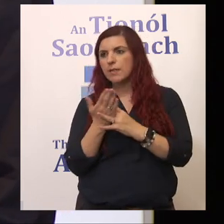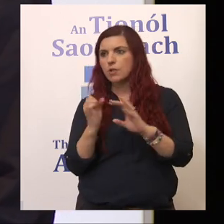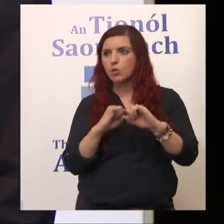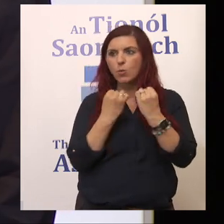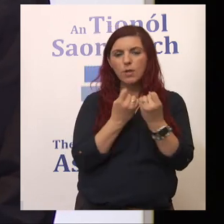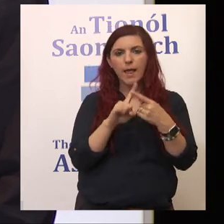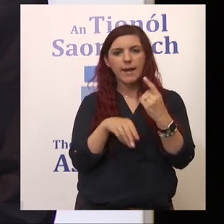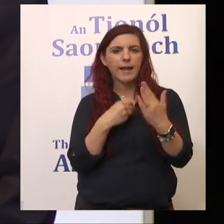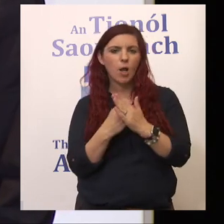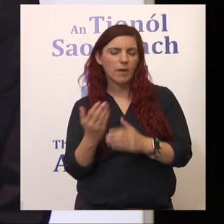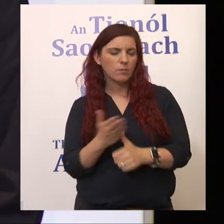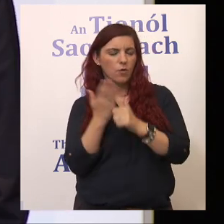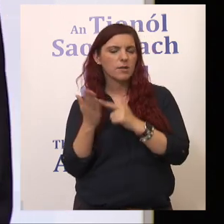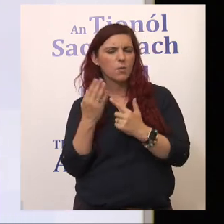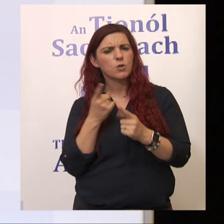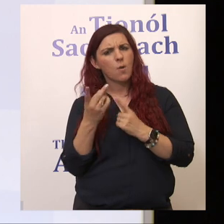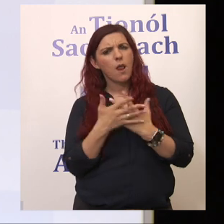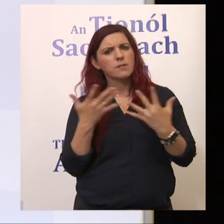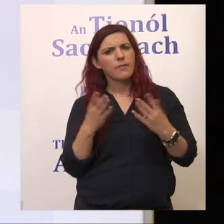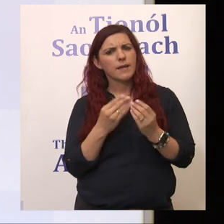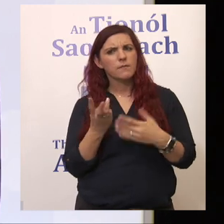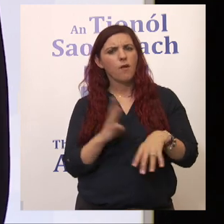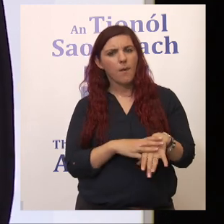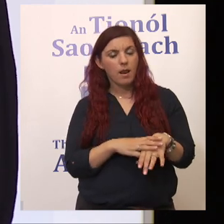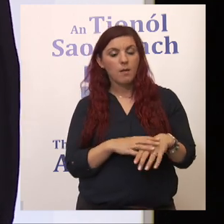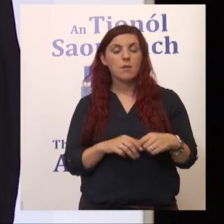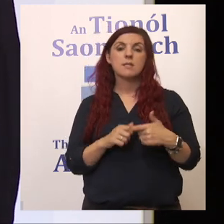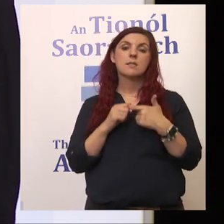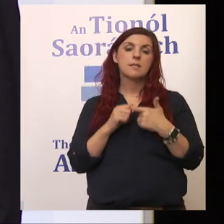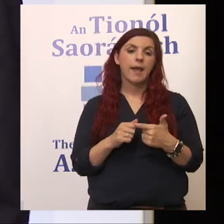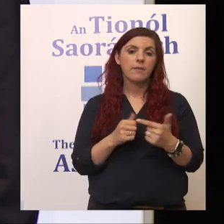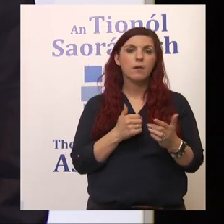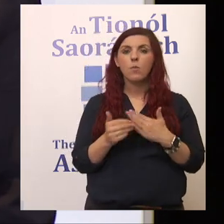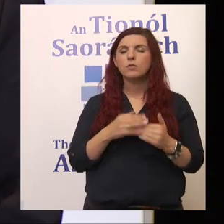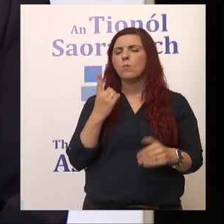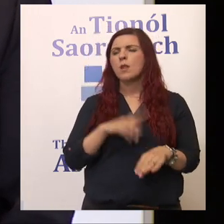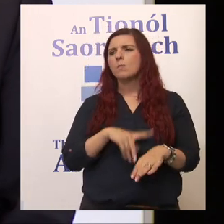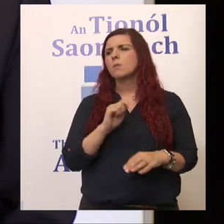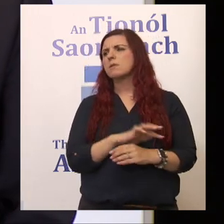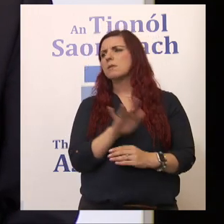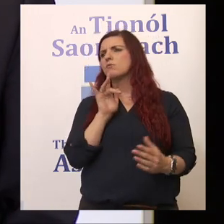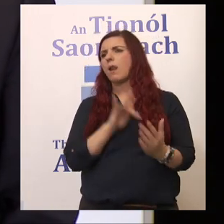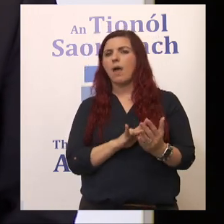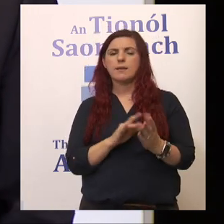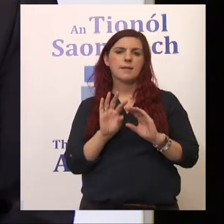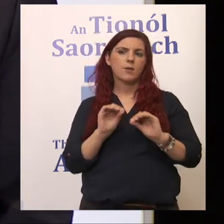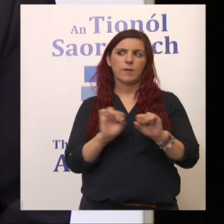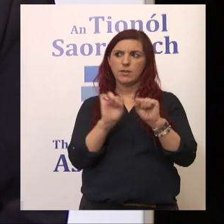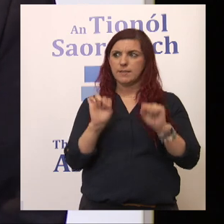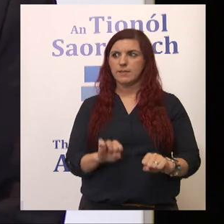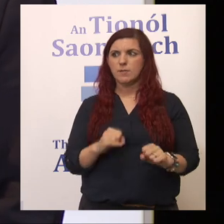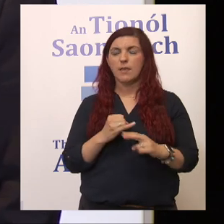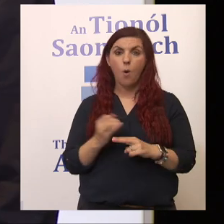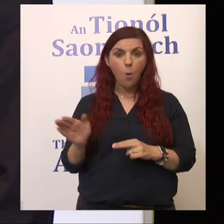priorities. So we do a lot of things very well. But a second thing is, we have one of the most centralised education systems in the world.